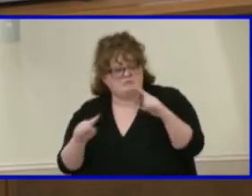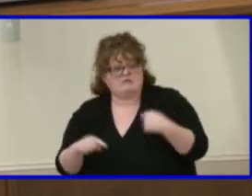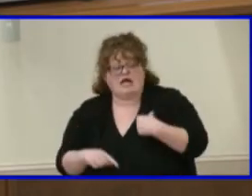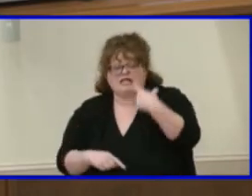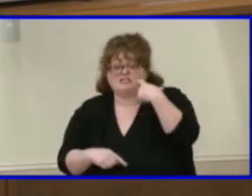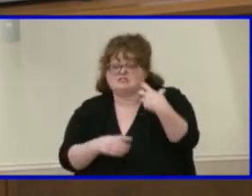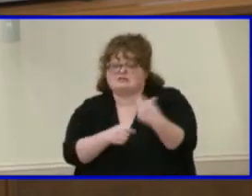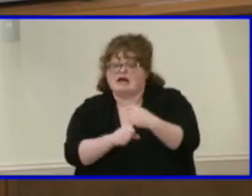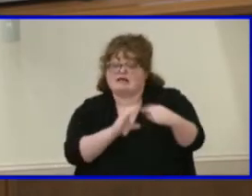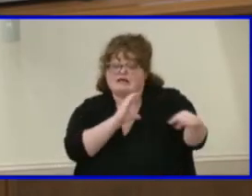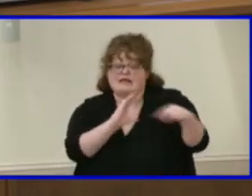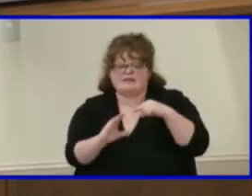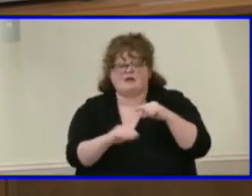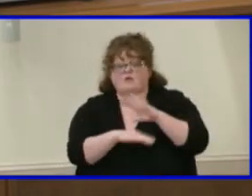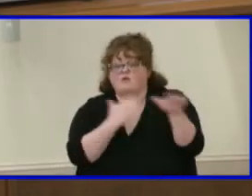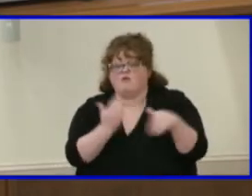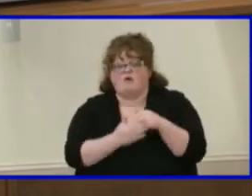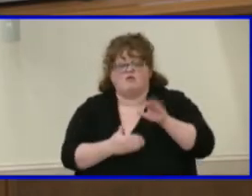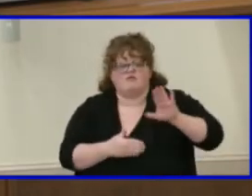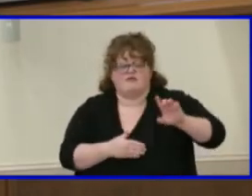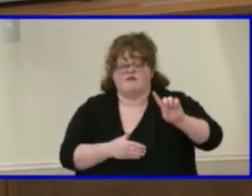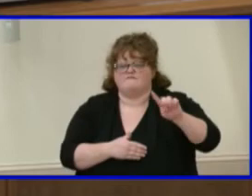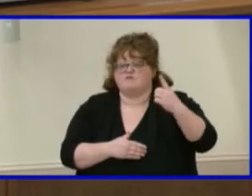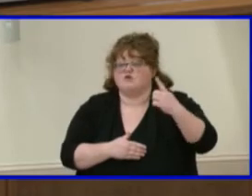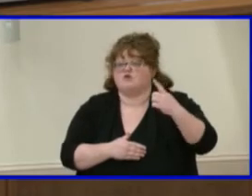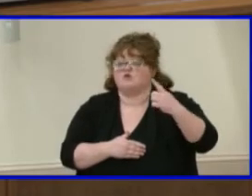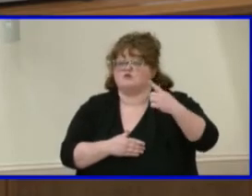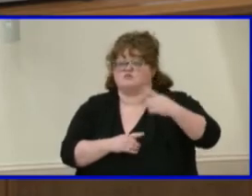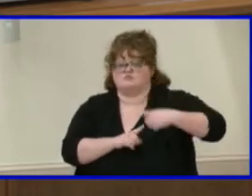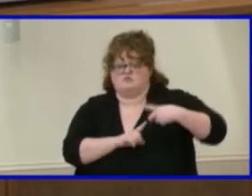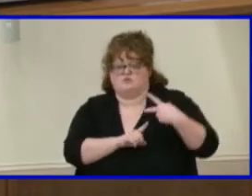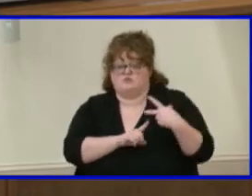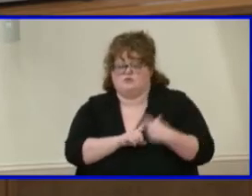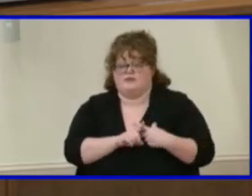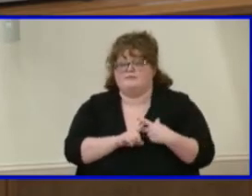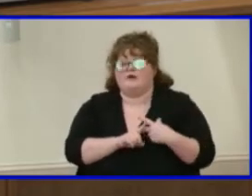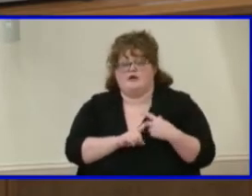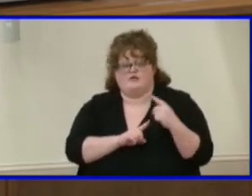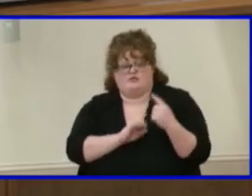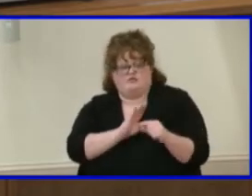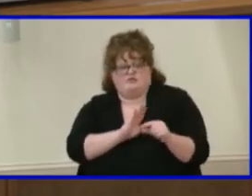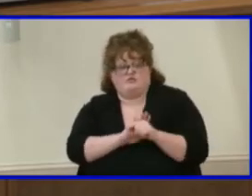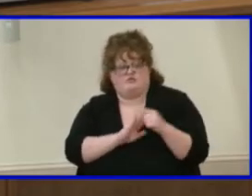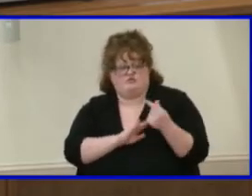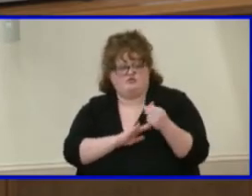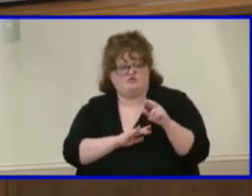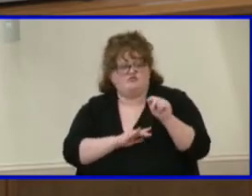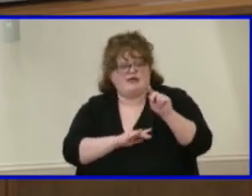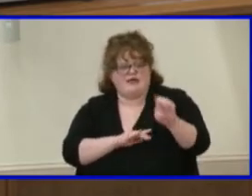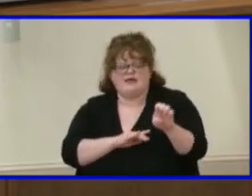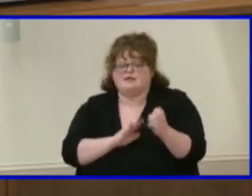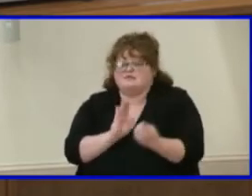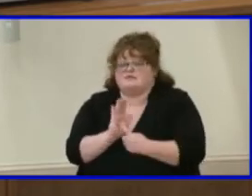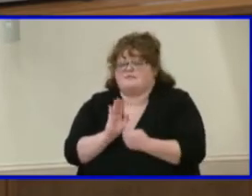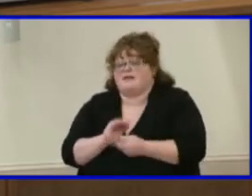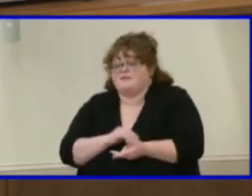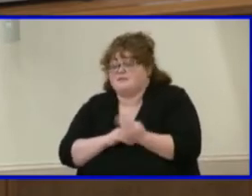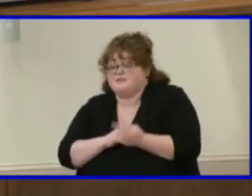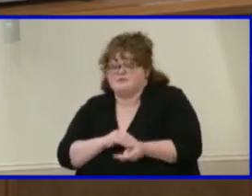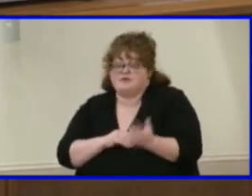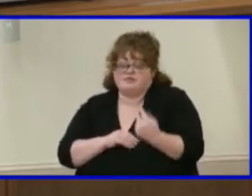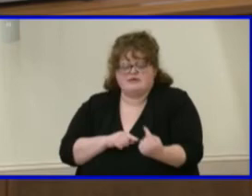grades and, you know, there might be, you know, two or three that, you know, you can see might be struggling somewhat, but in general, I would say